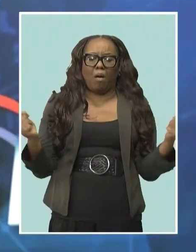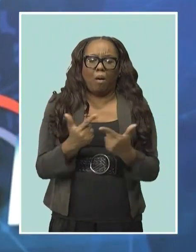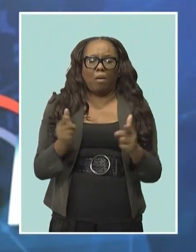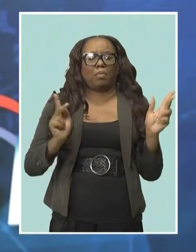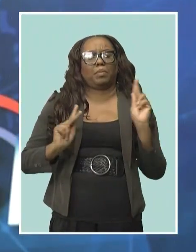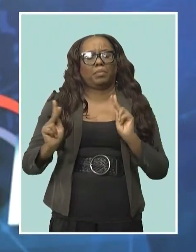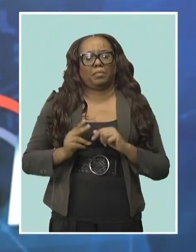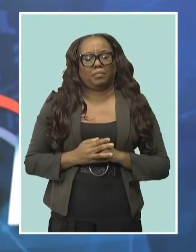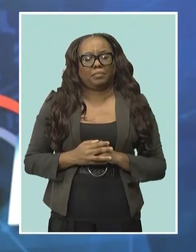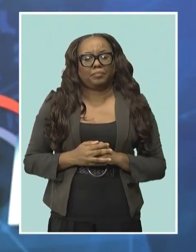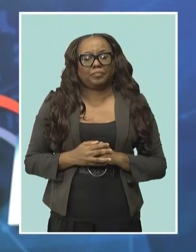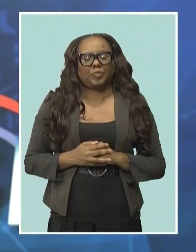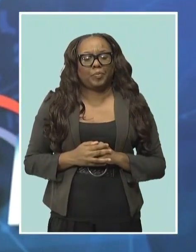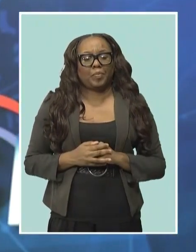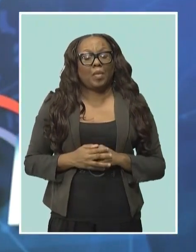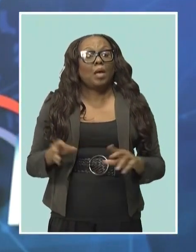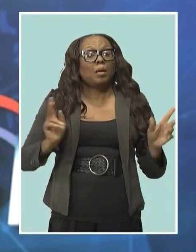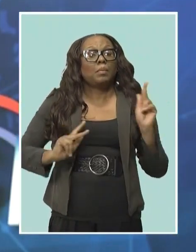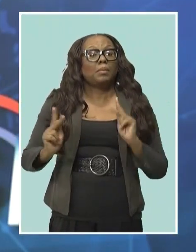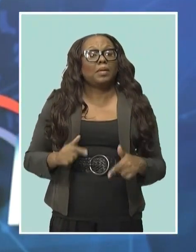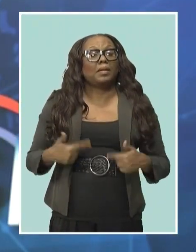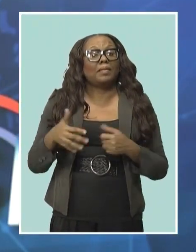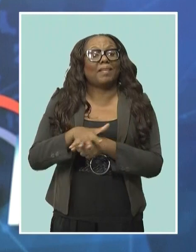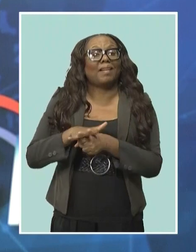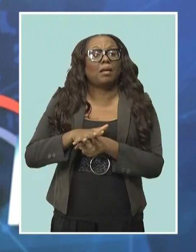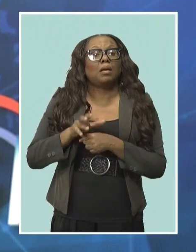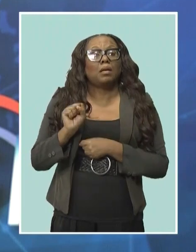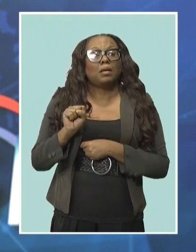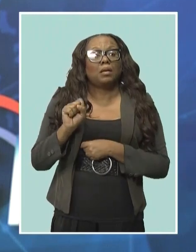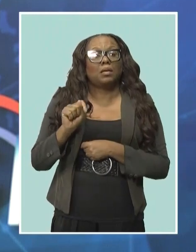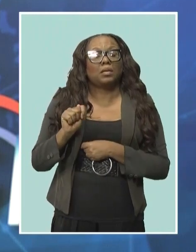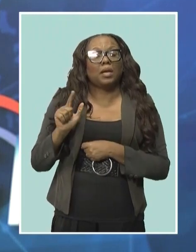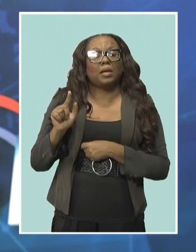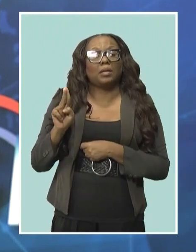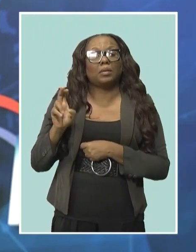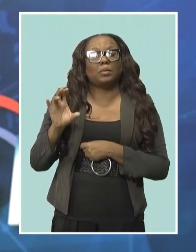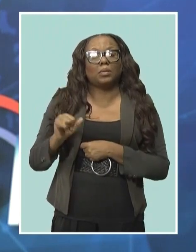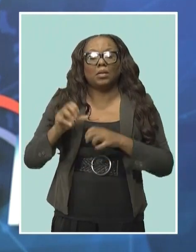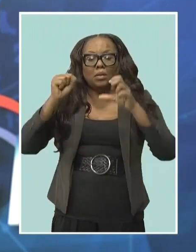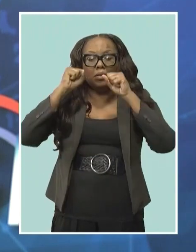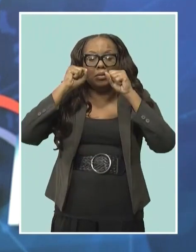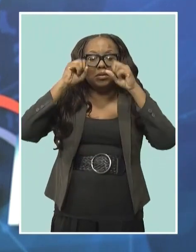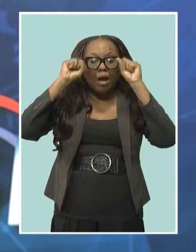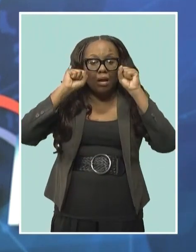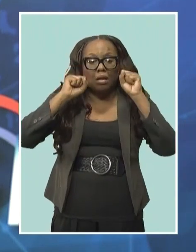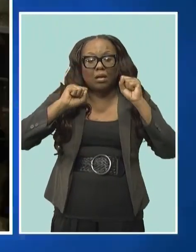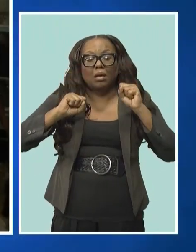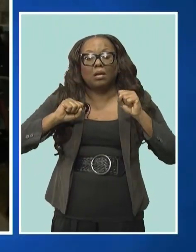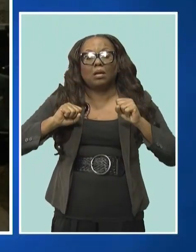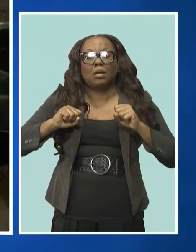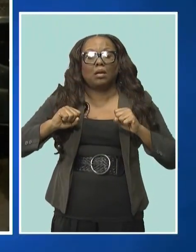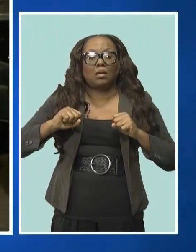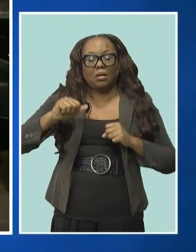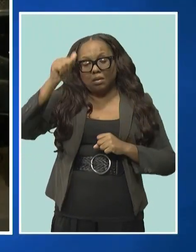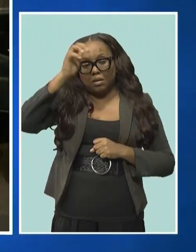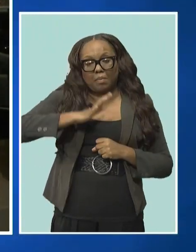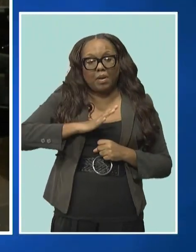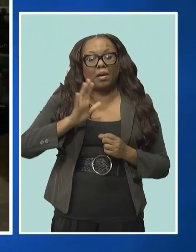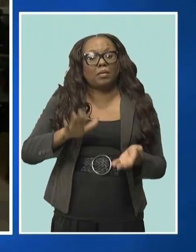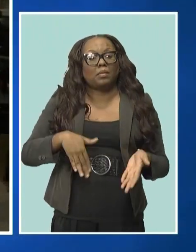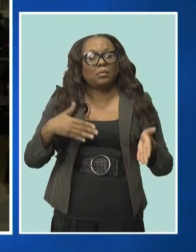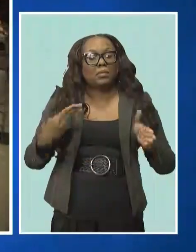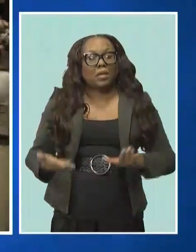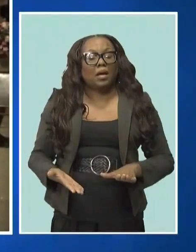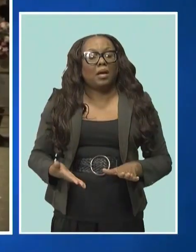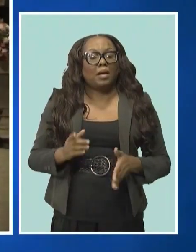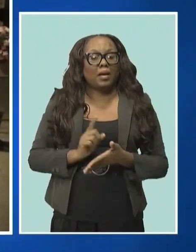Meanwhile, residents of Greenwiches, St. Lucie, are shocked and saddened by the death of one of their friends, Peterson Griffith, who they